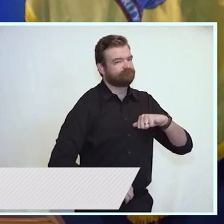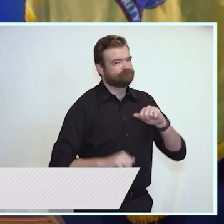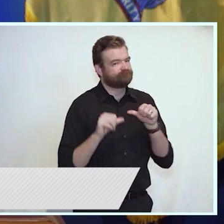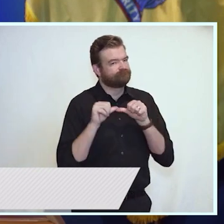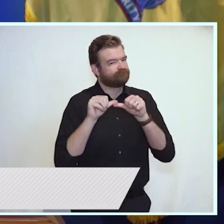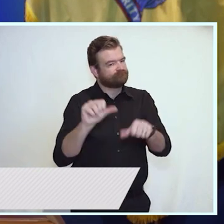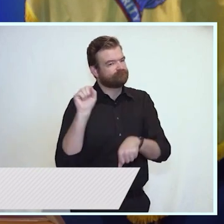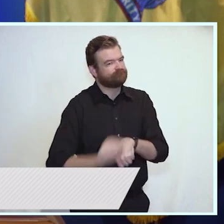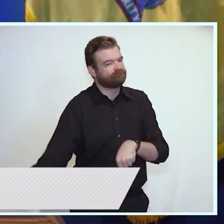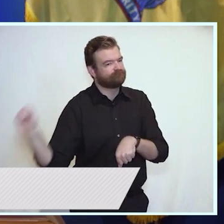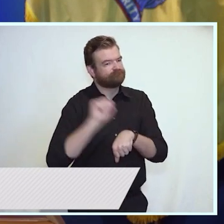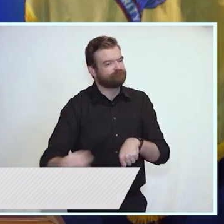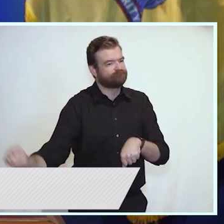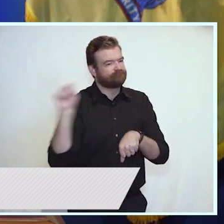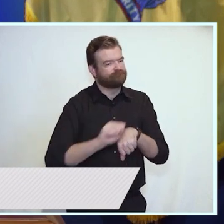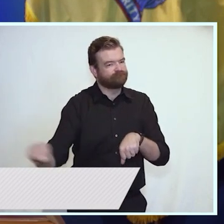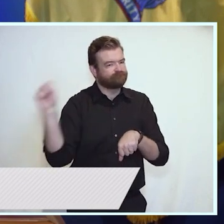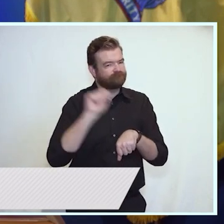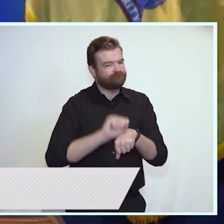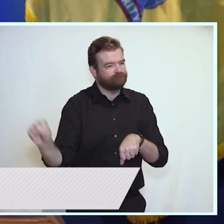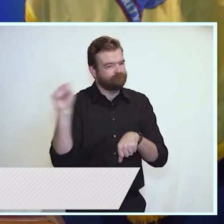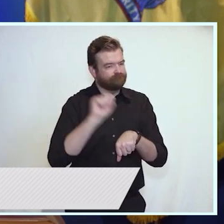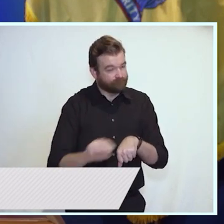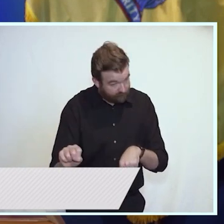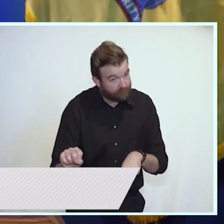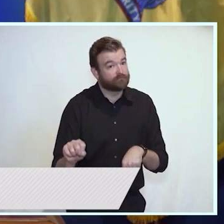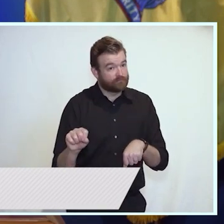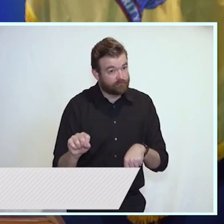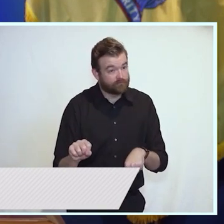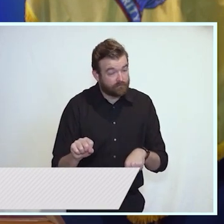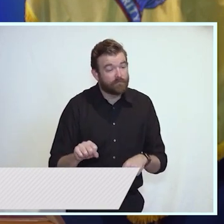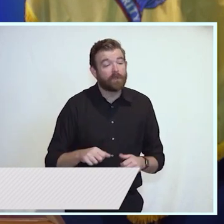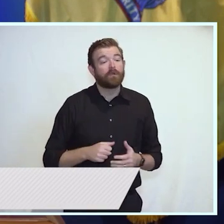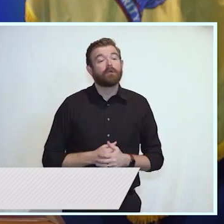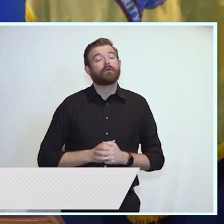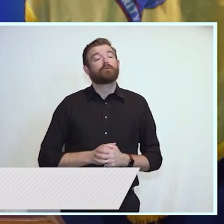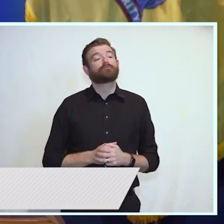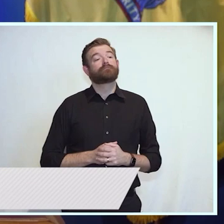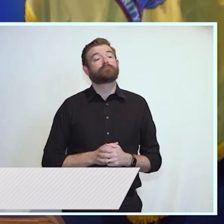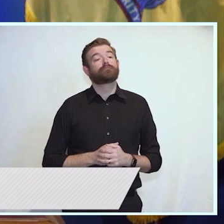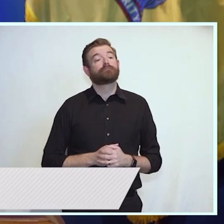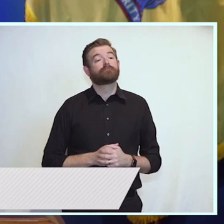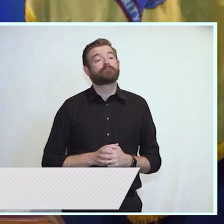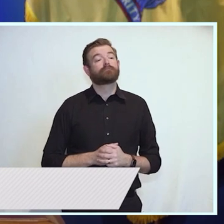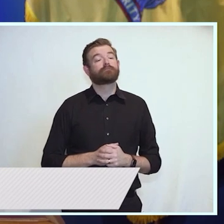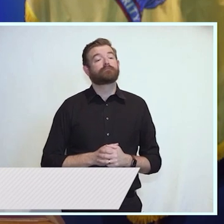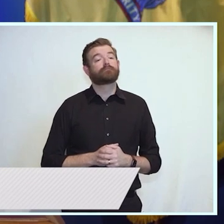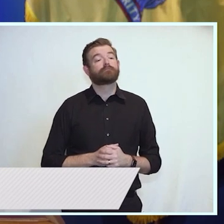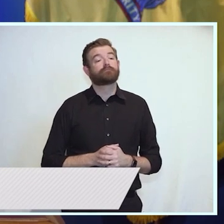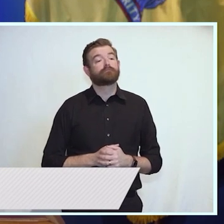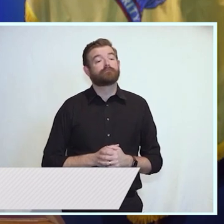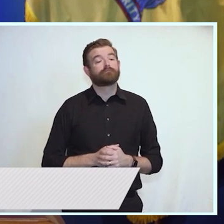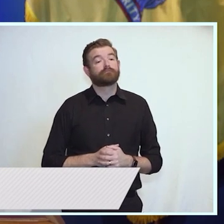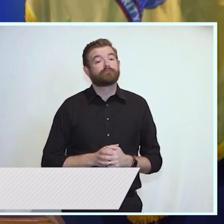us as New Jerseyans. Hard work, especially in the face of great challenge, defines us.